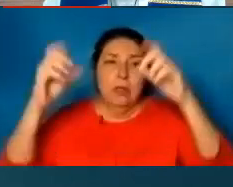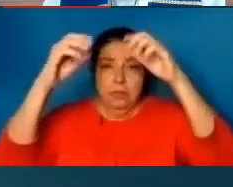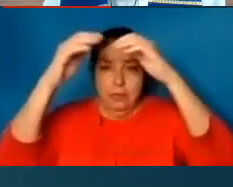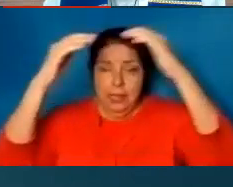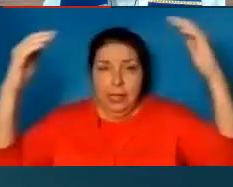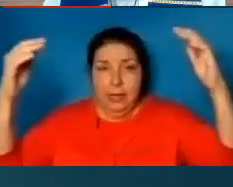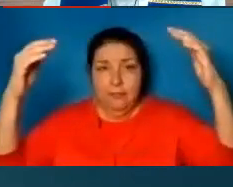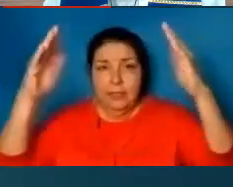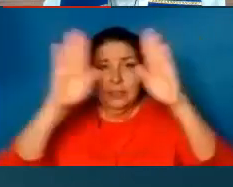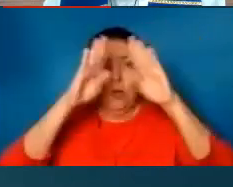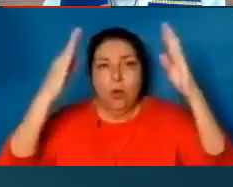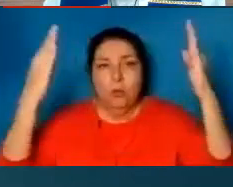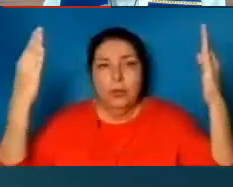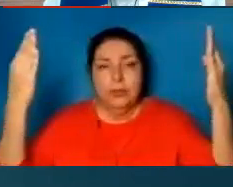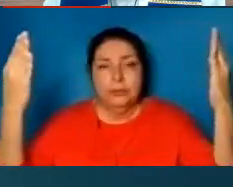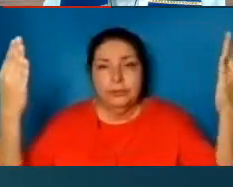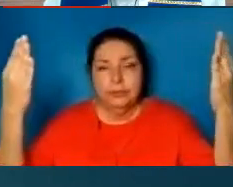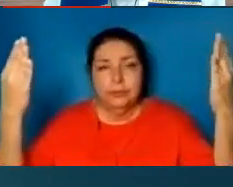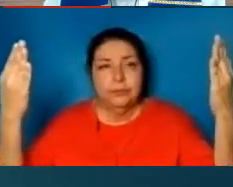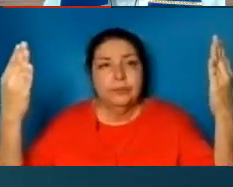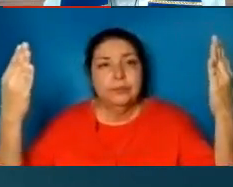the heavens come.